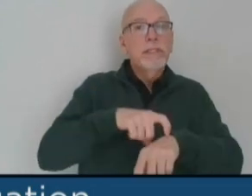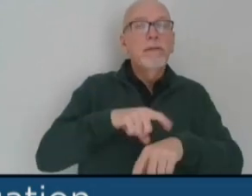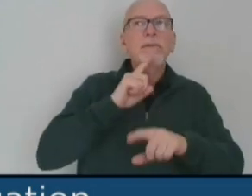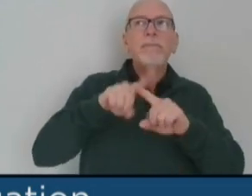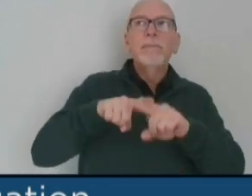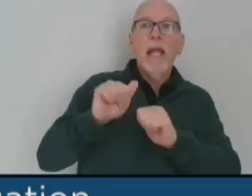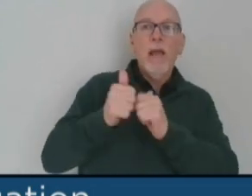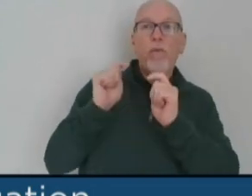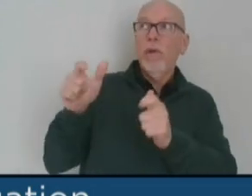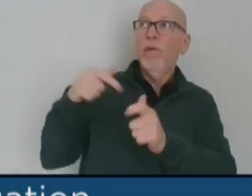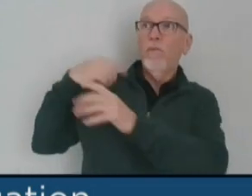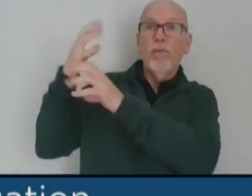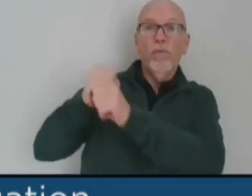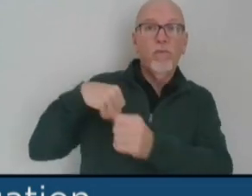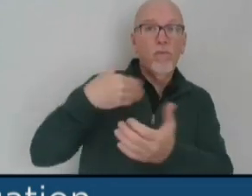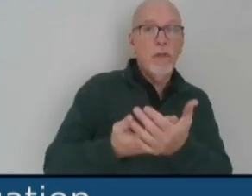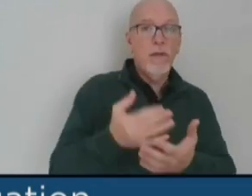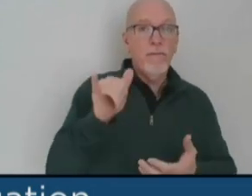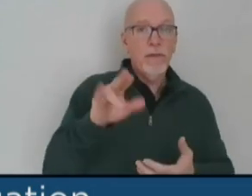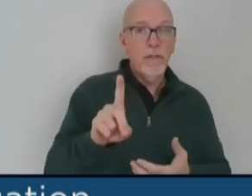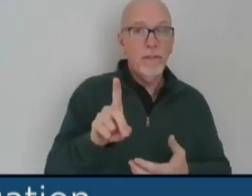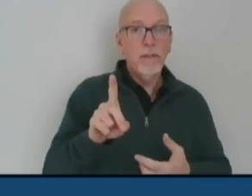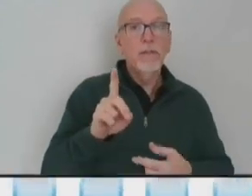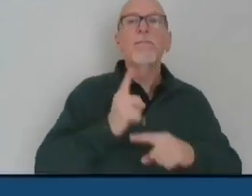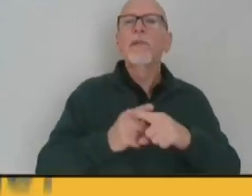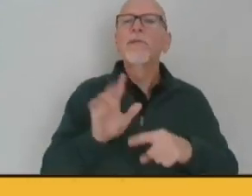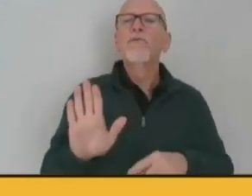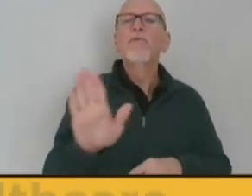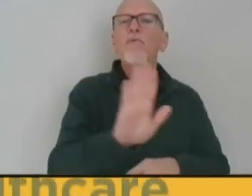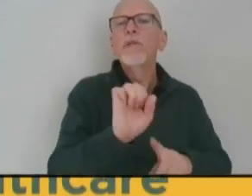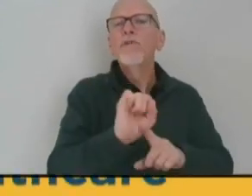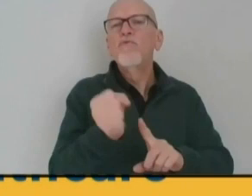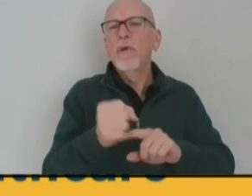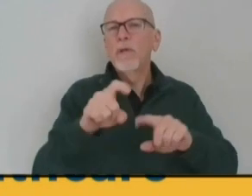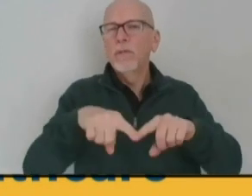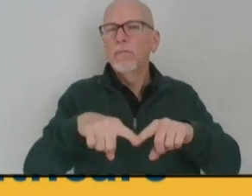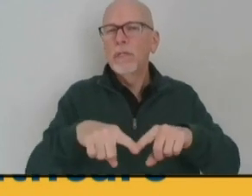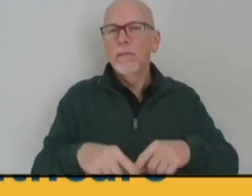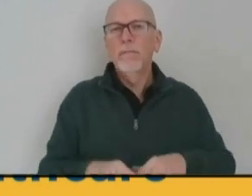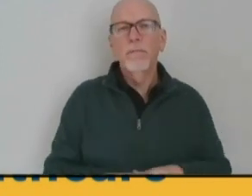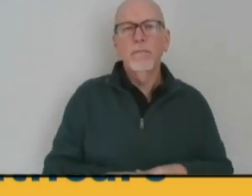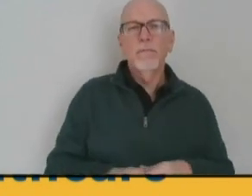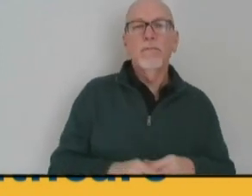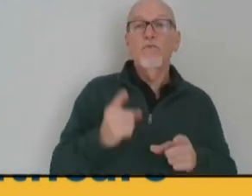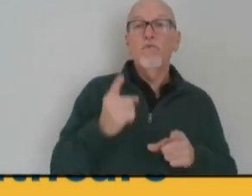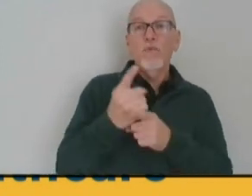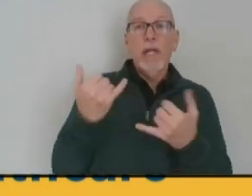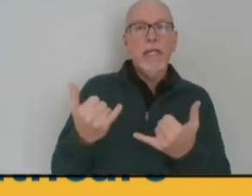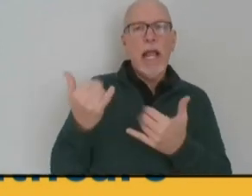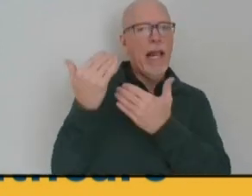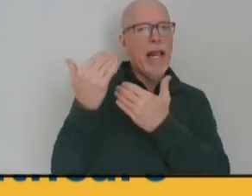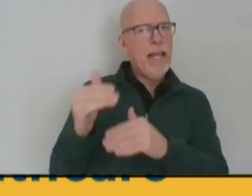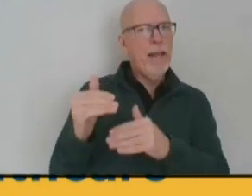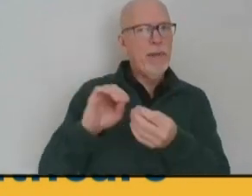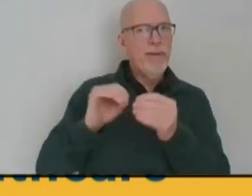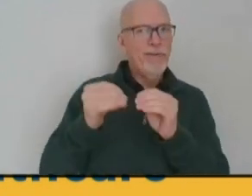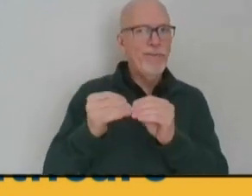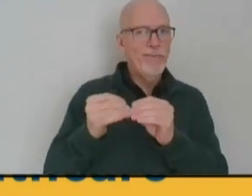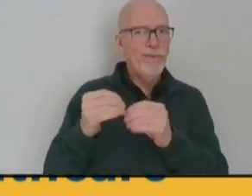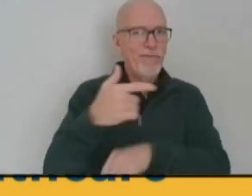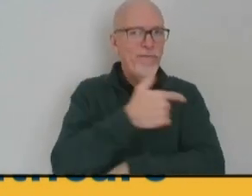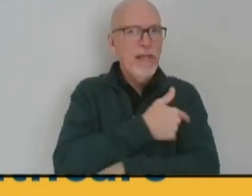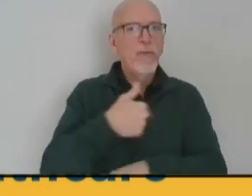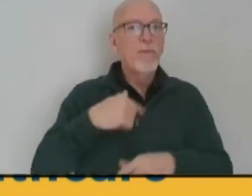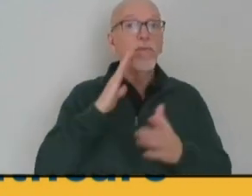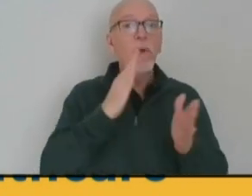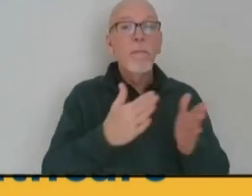vaccine arrives in Indiana, as well as your unique situation. Right now, the vaccine is in limited supply. So, we plan to start by